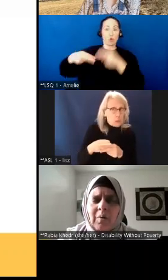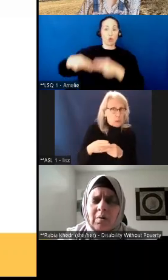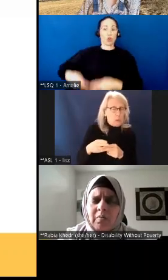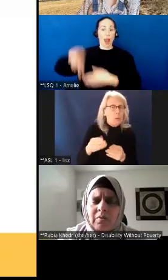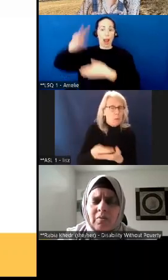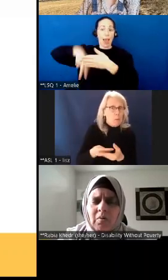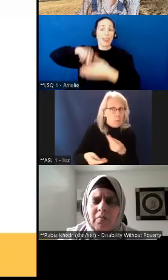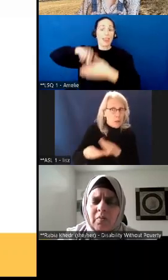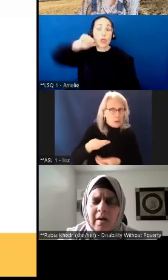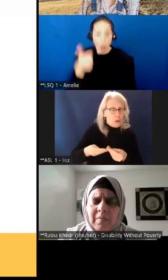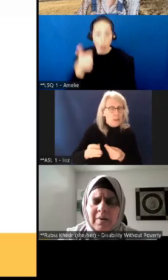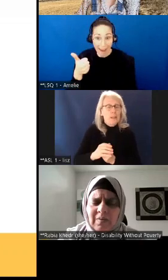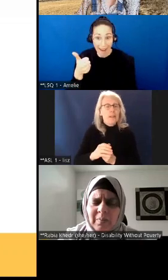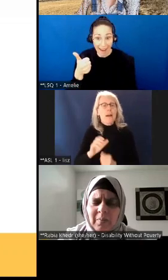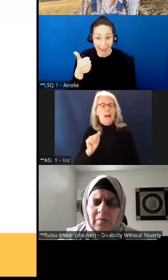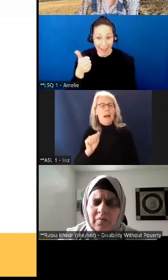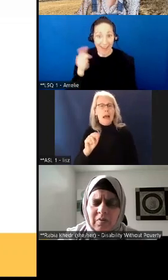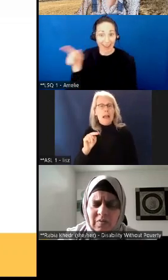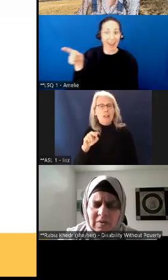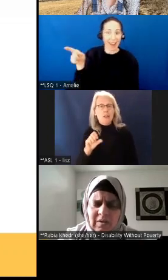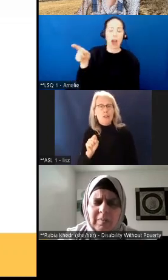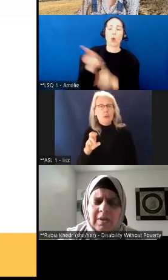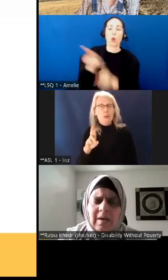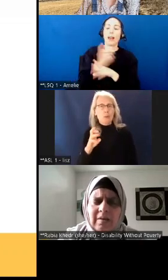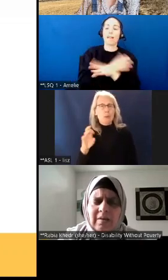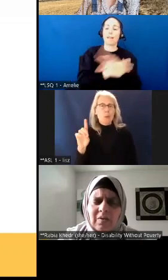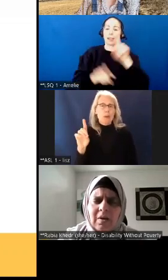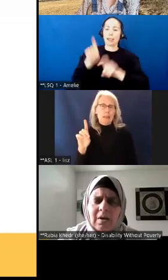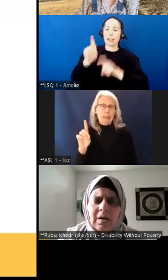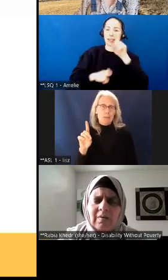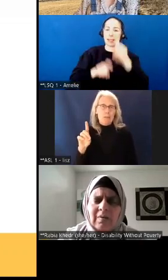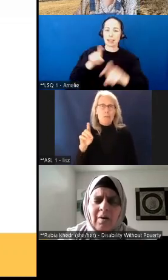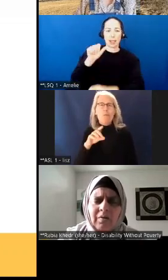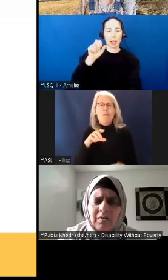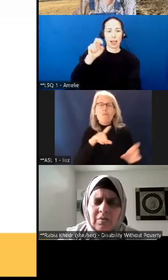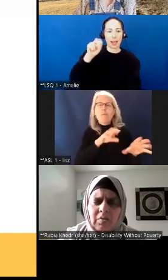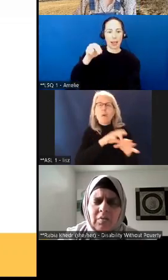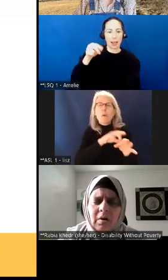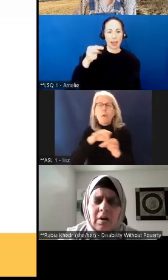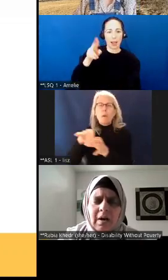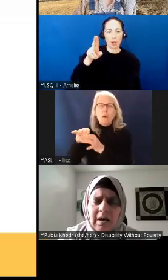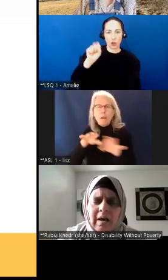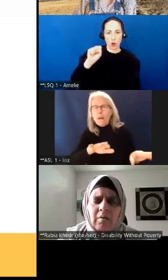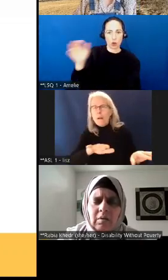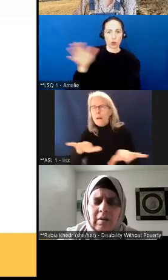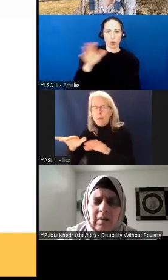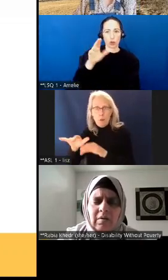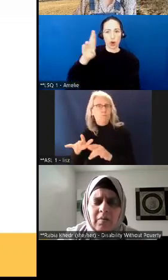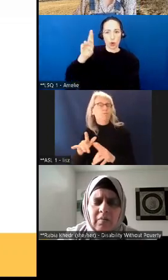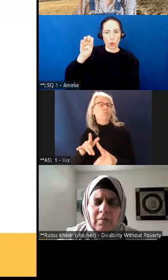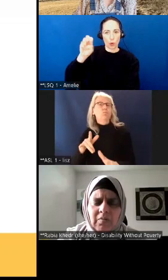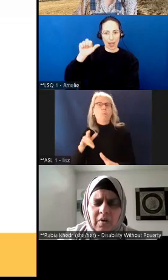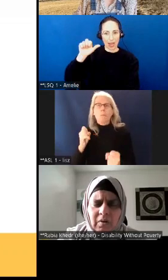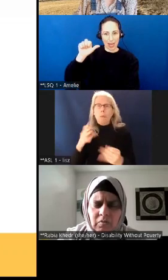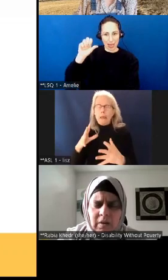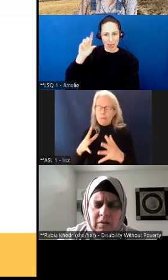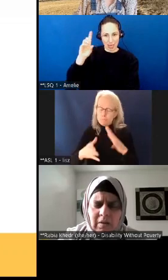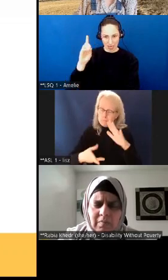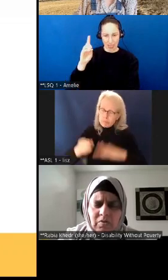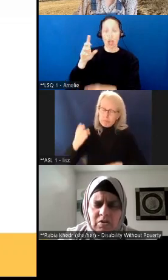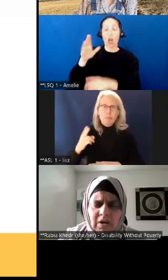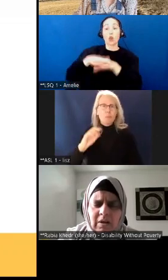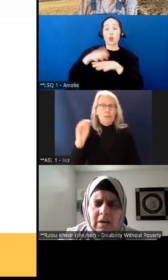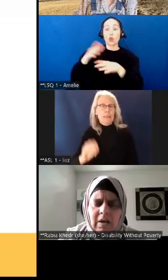poll with overwhelming support for the CDB that is also out there that we were involved